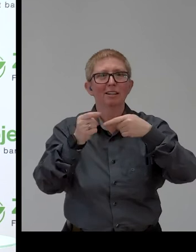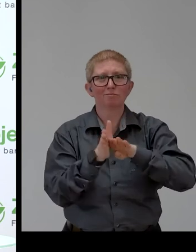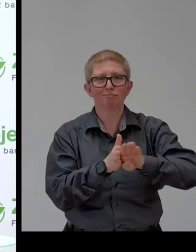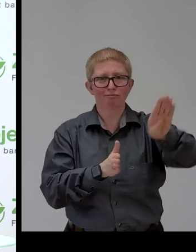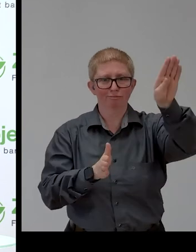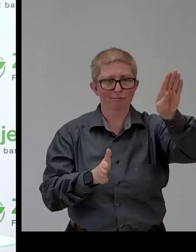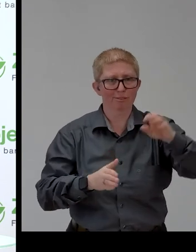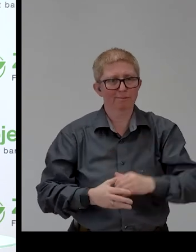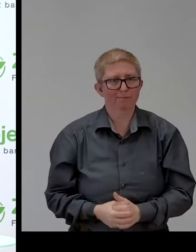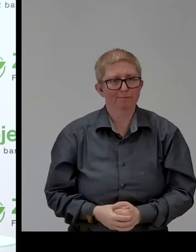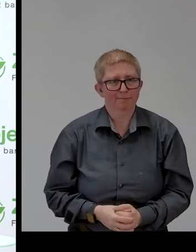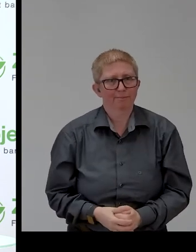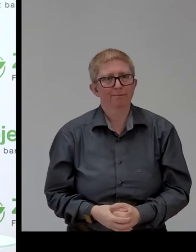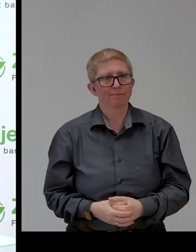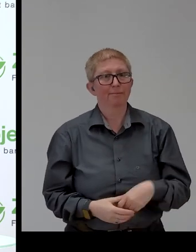with Passwork from Belgium.